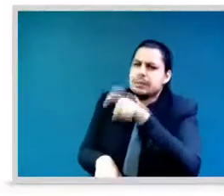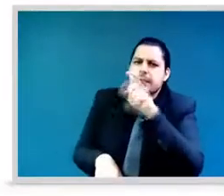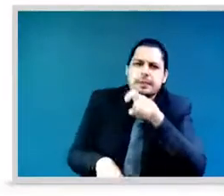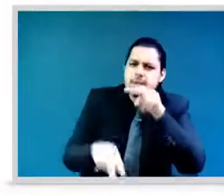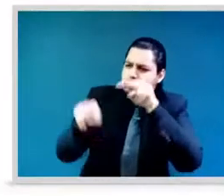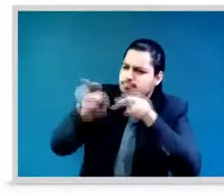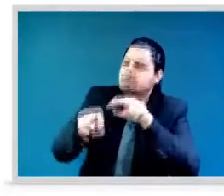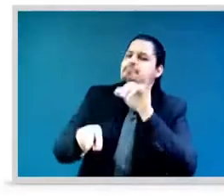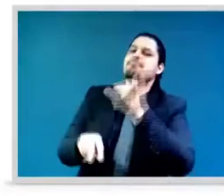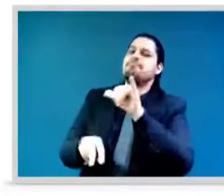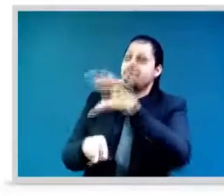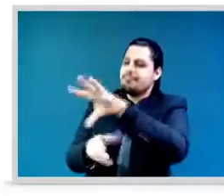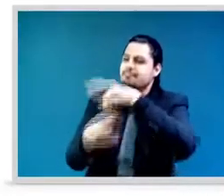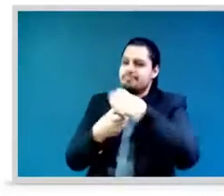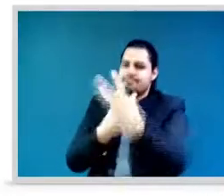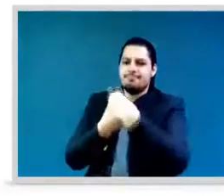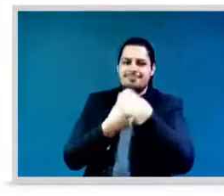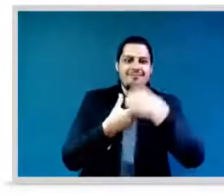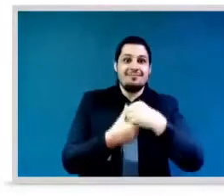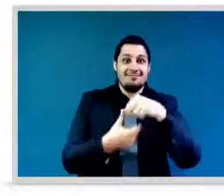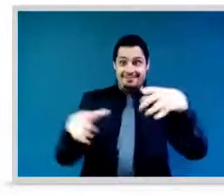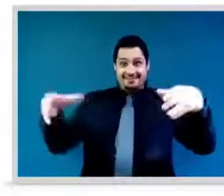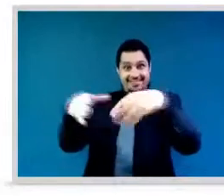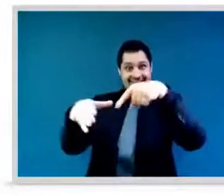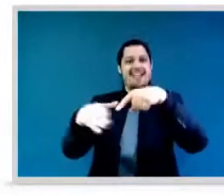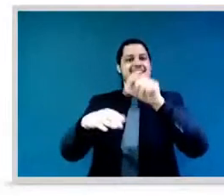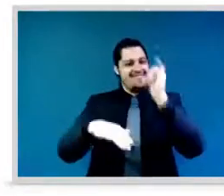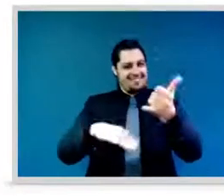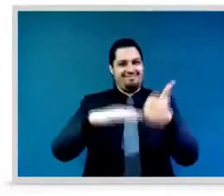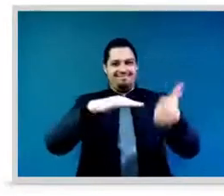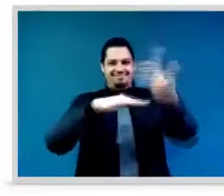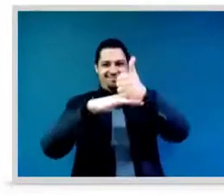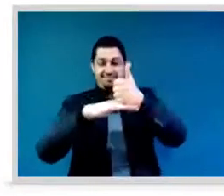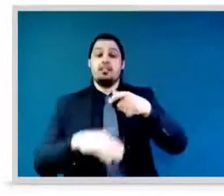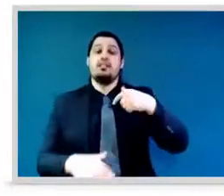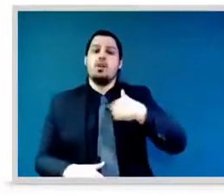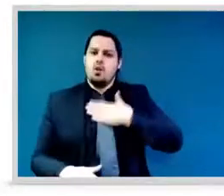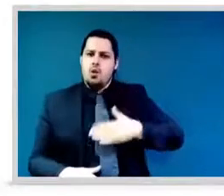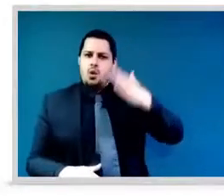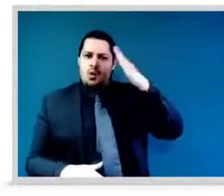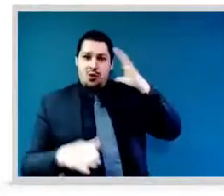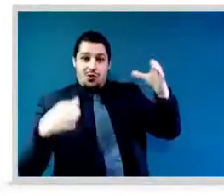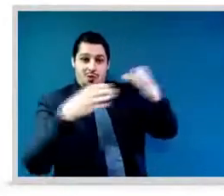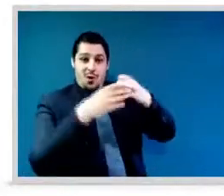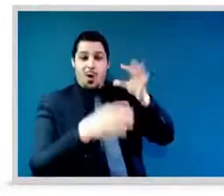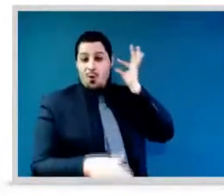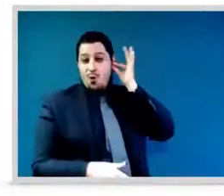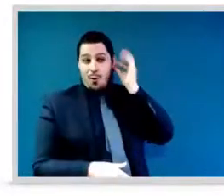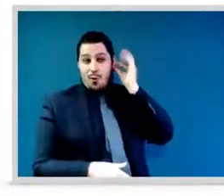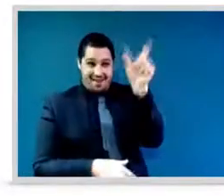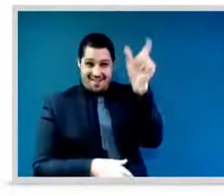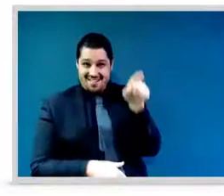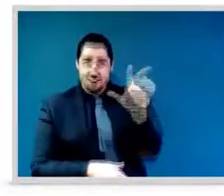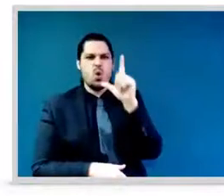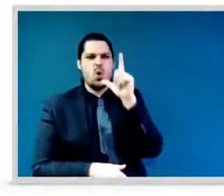decision making roles there's no question that women as leaders and decision makers at all levels